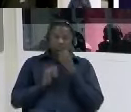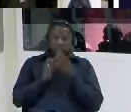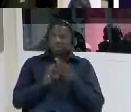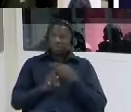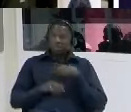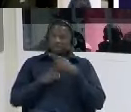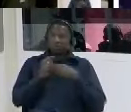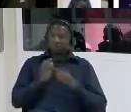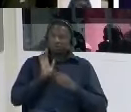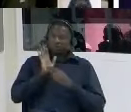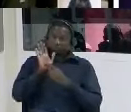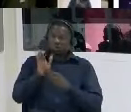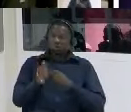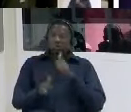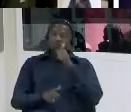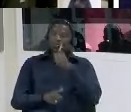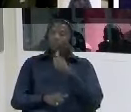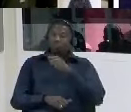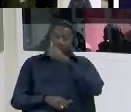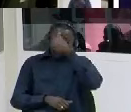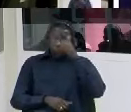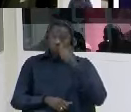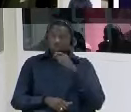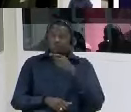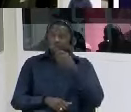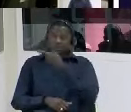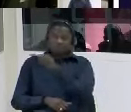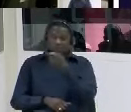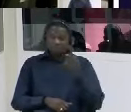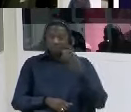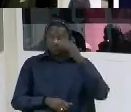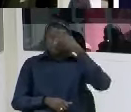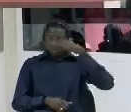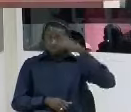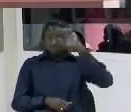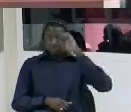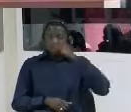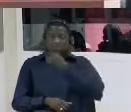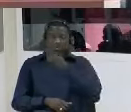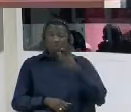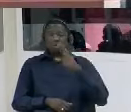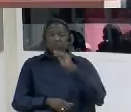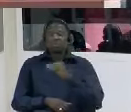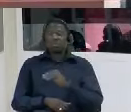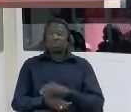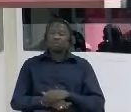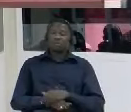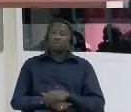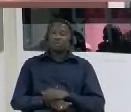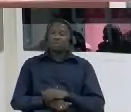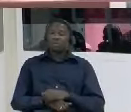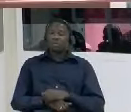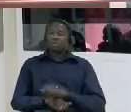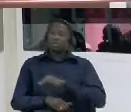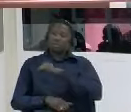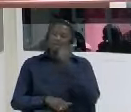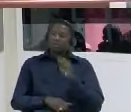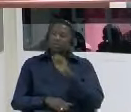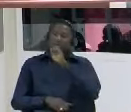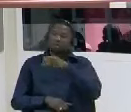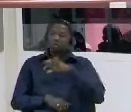your dishonorable commission is doing and your team of experts uh